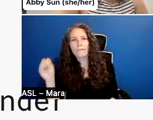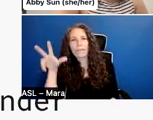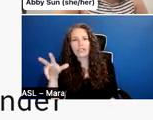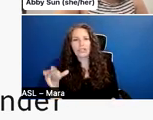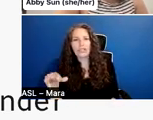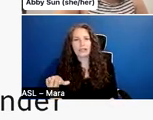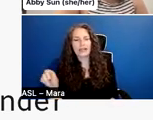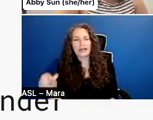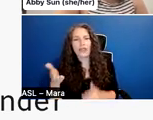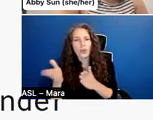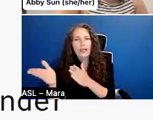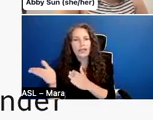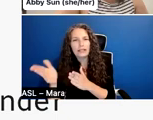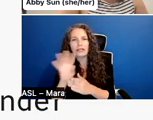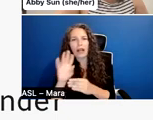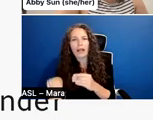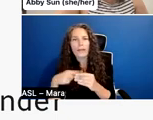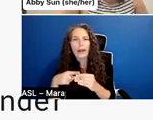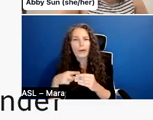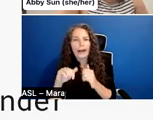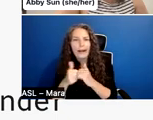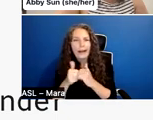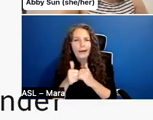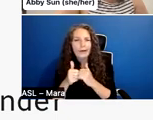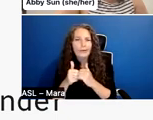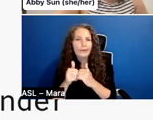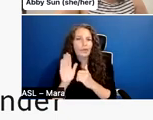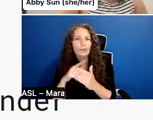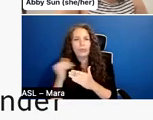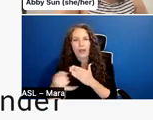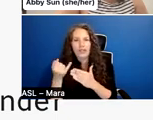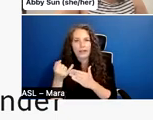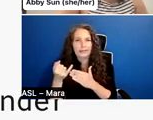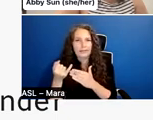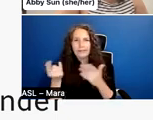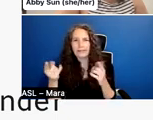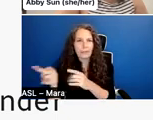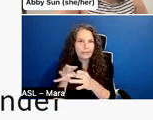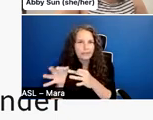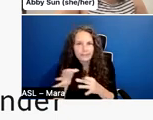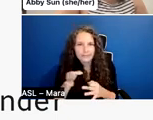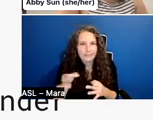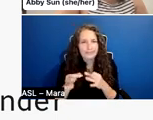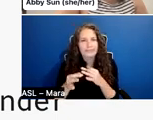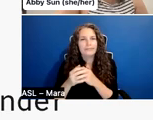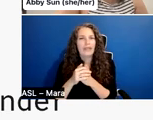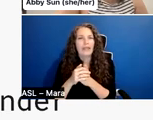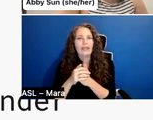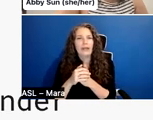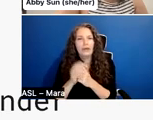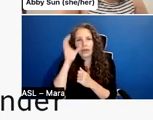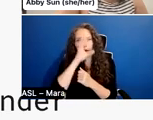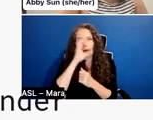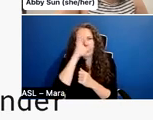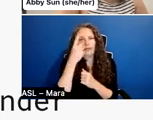is also something that you can do in very informal settings. Um, this is why the, the elevator pitch is, is a